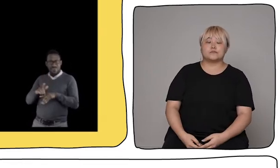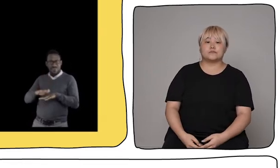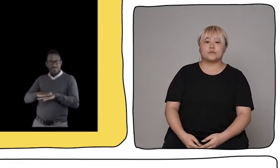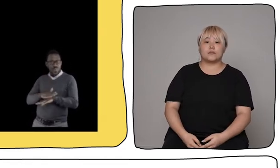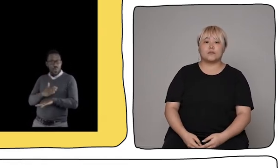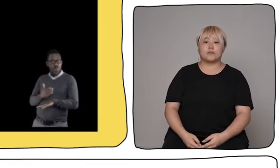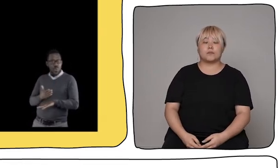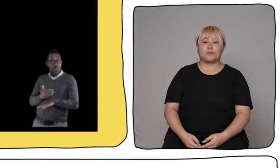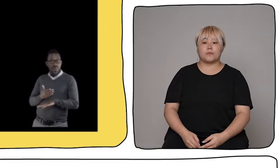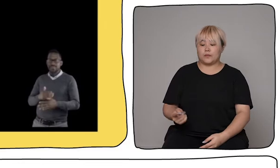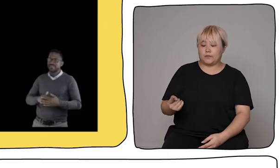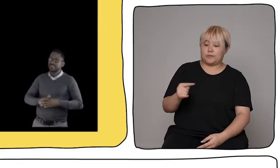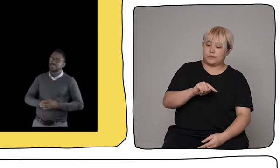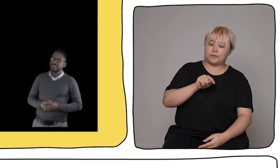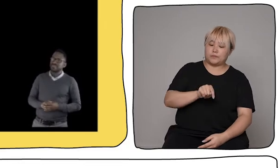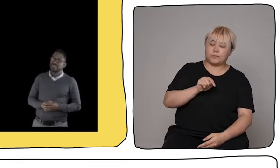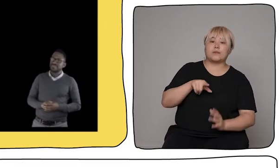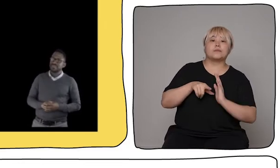we can hear it slow down.